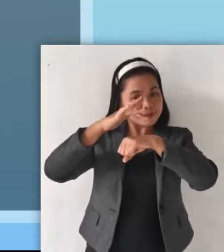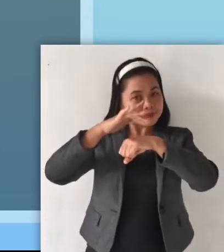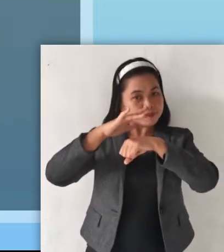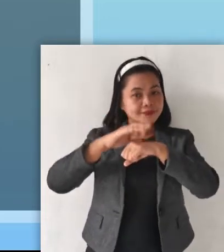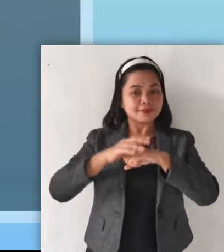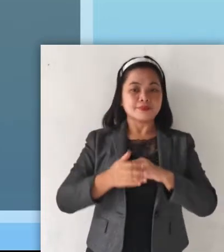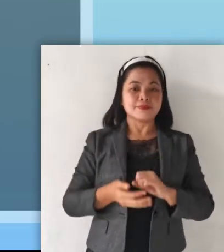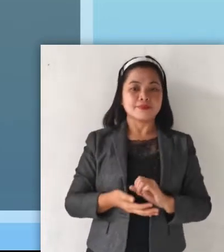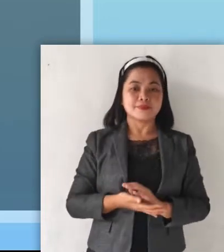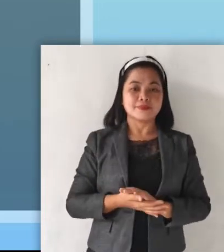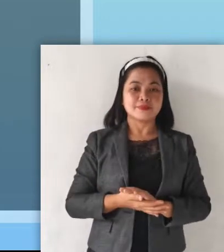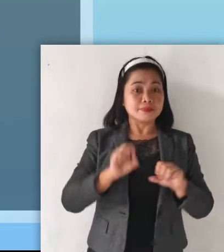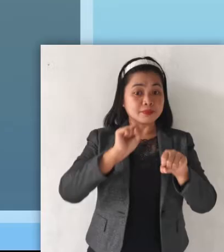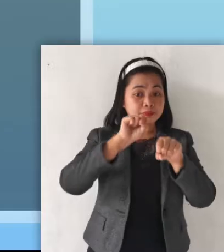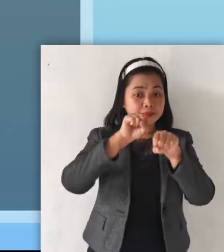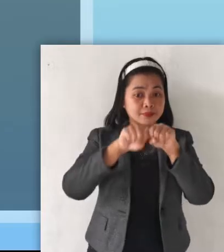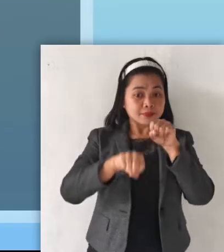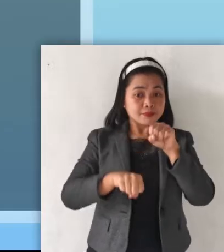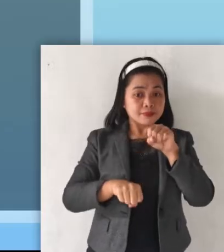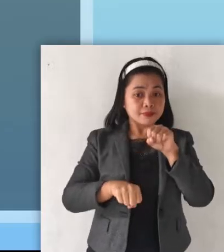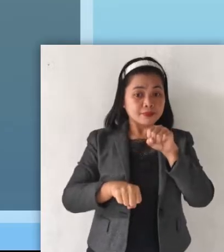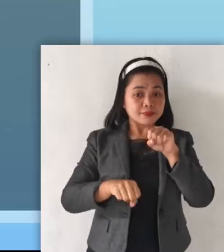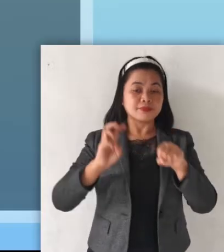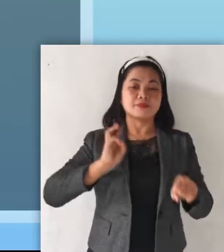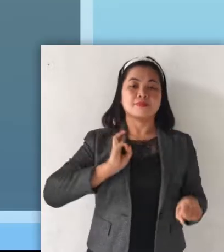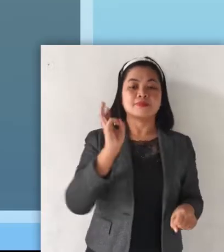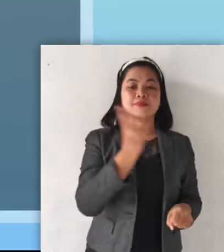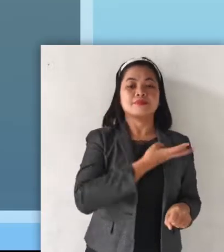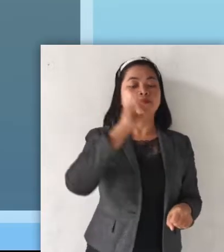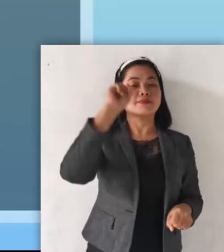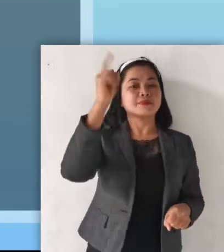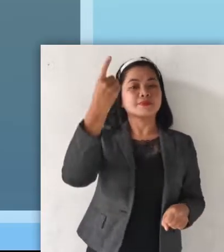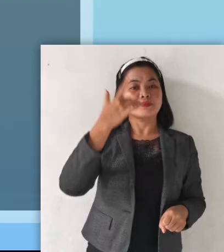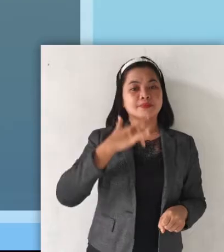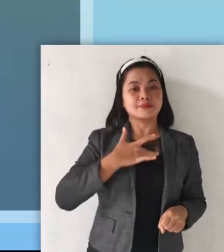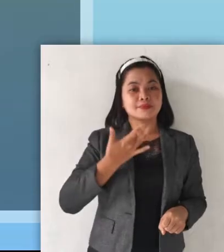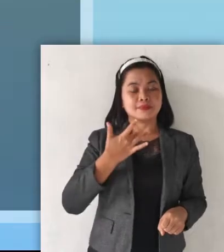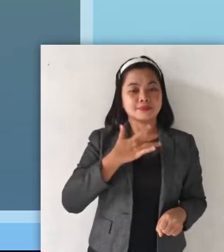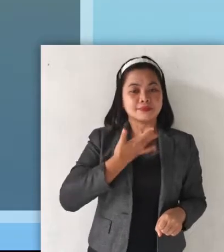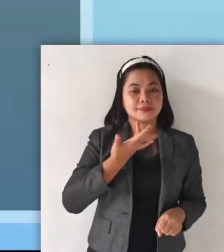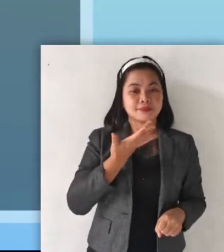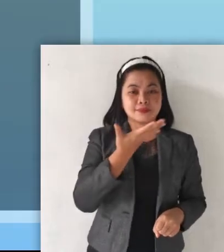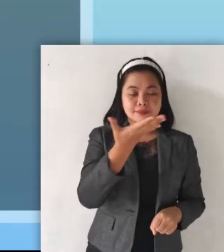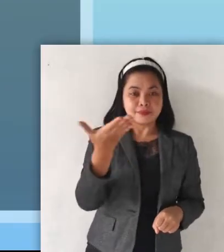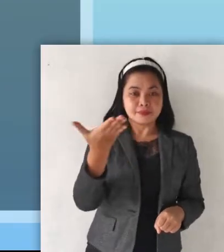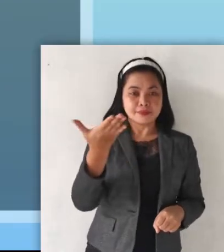them. And sometimes, we can only feel them.